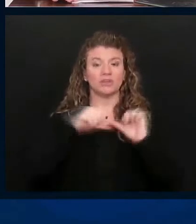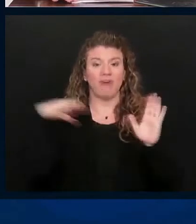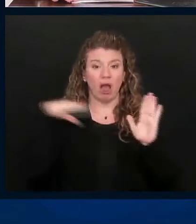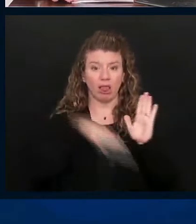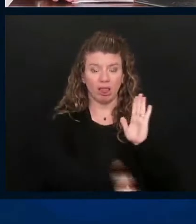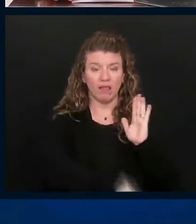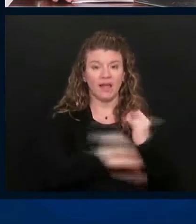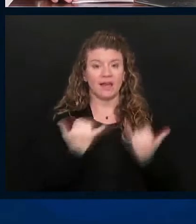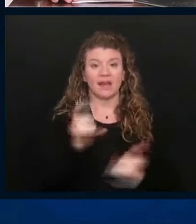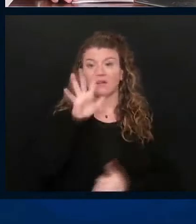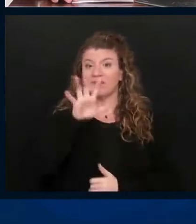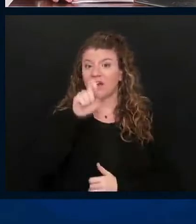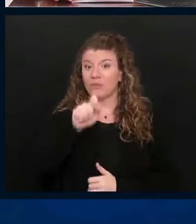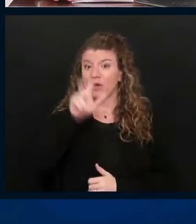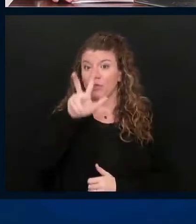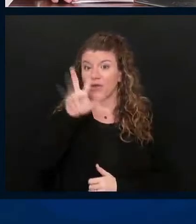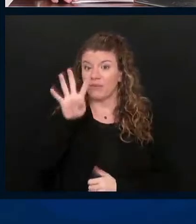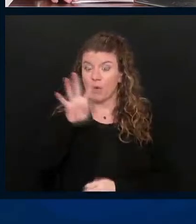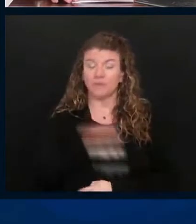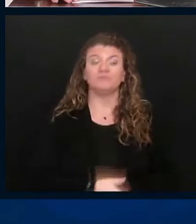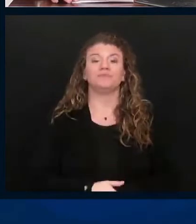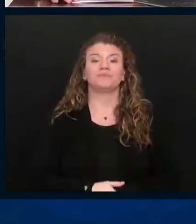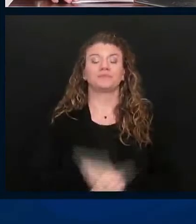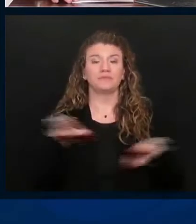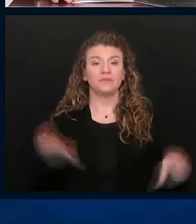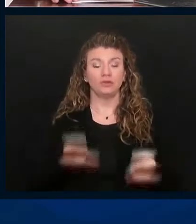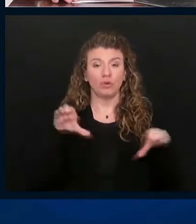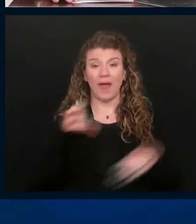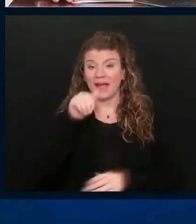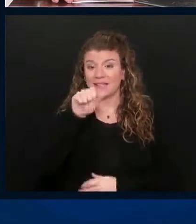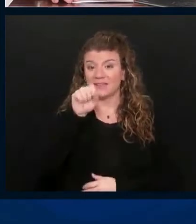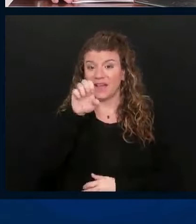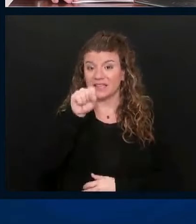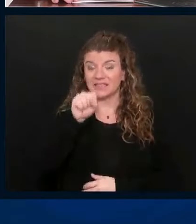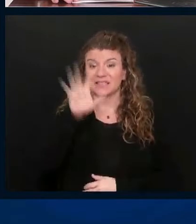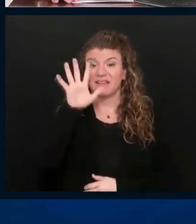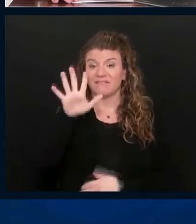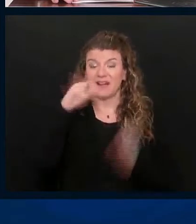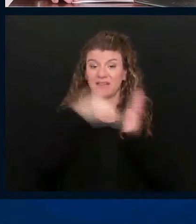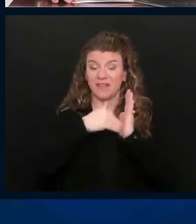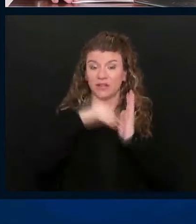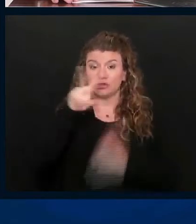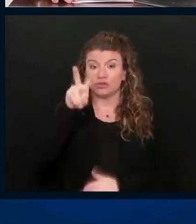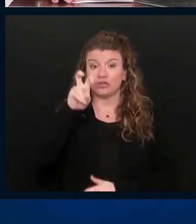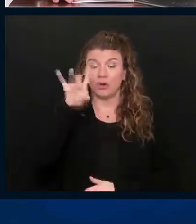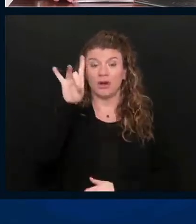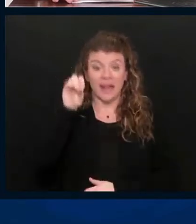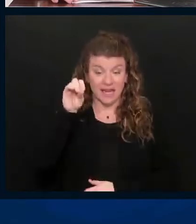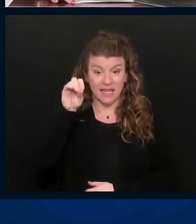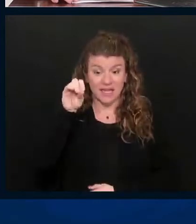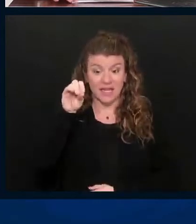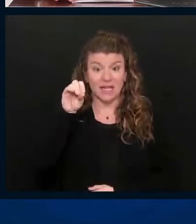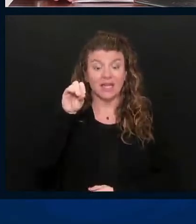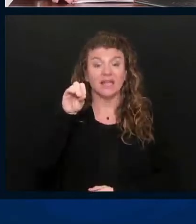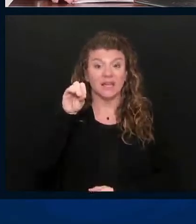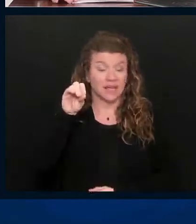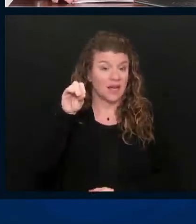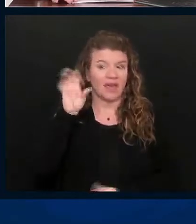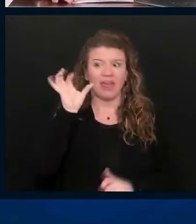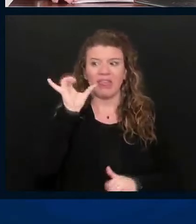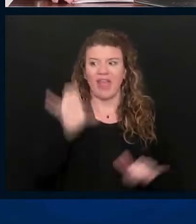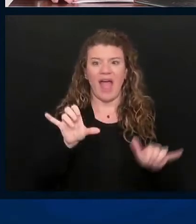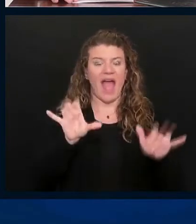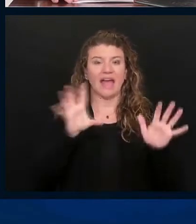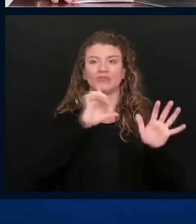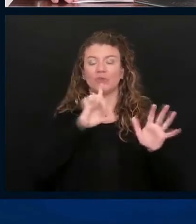5.34. Your active cases are 5,280. You know, that is